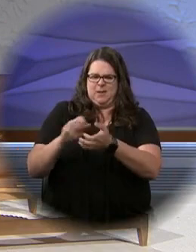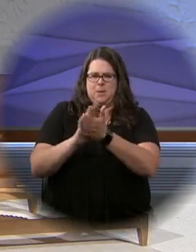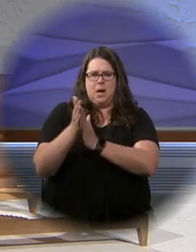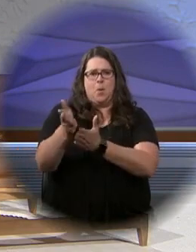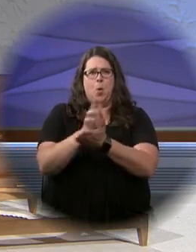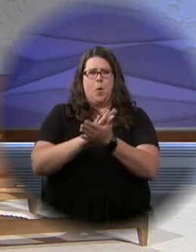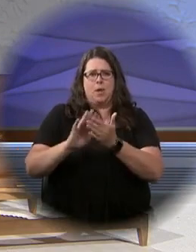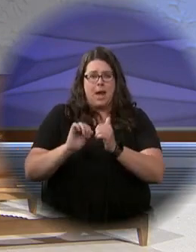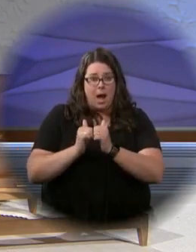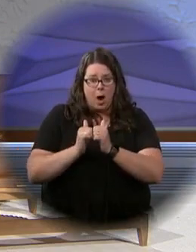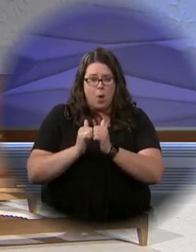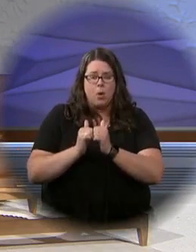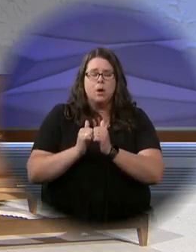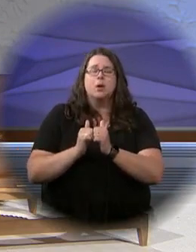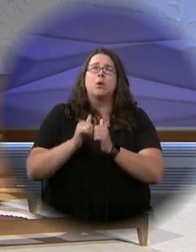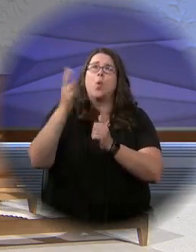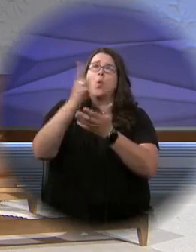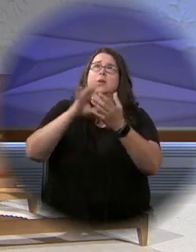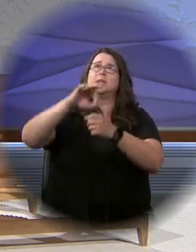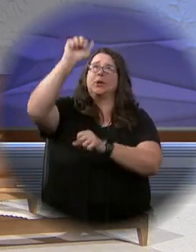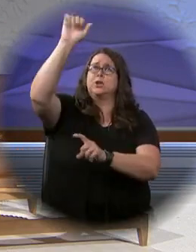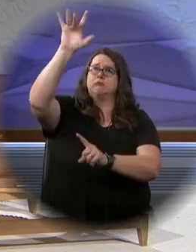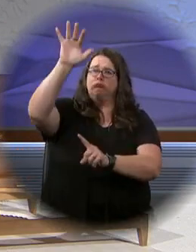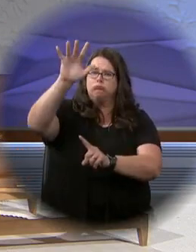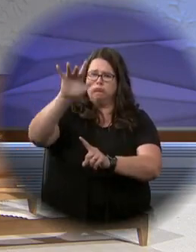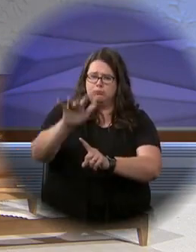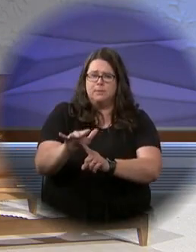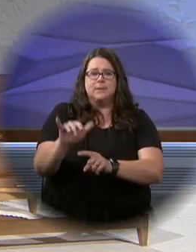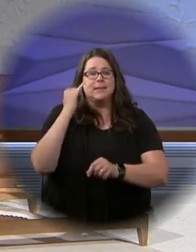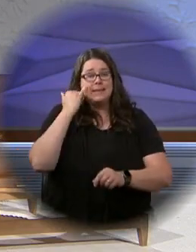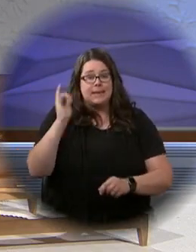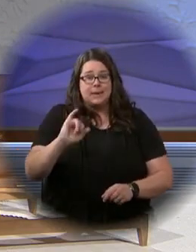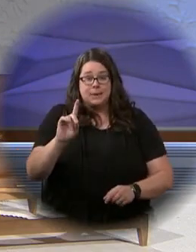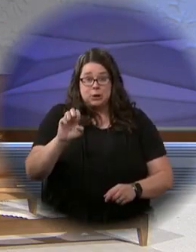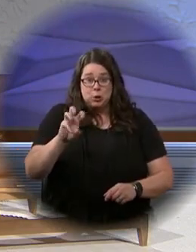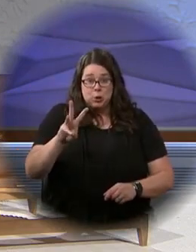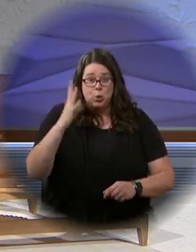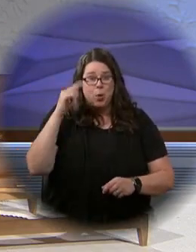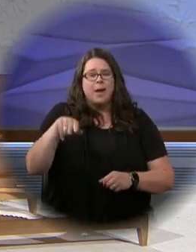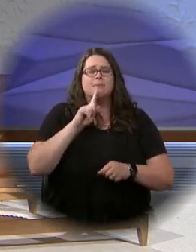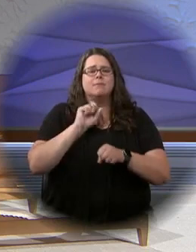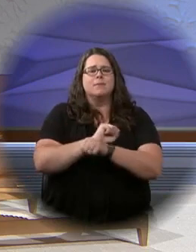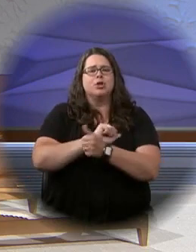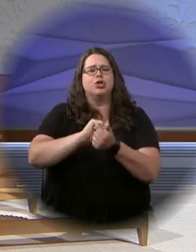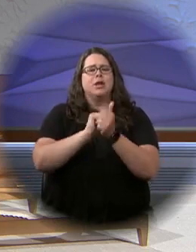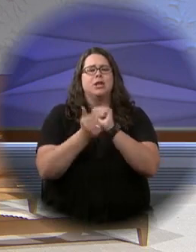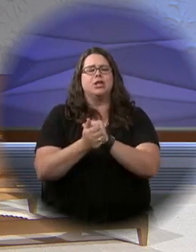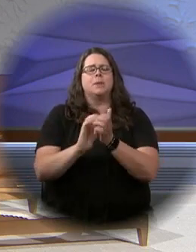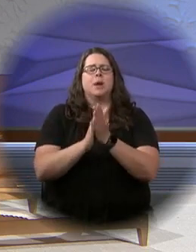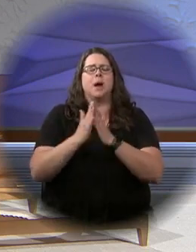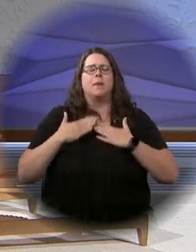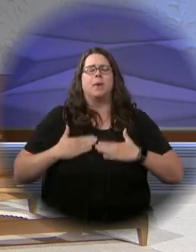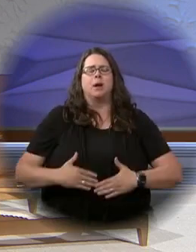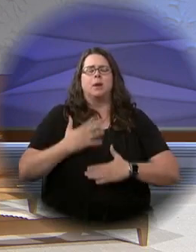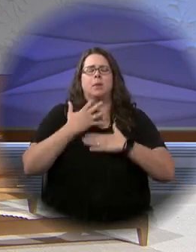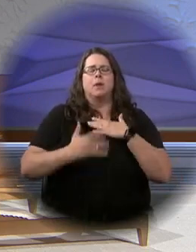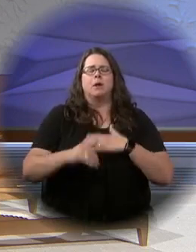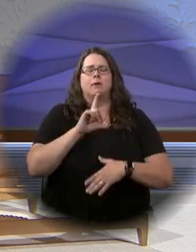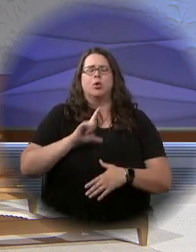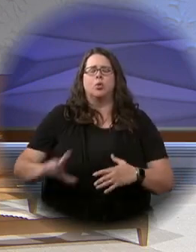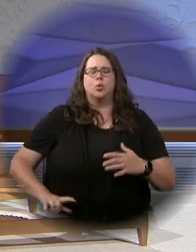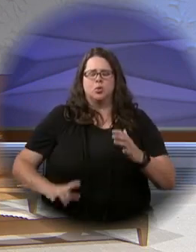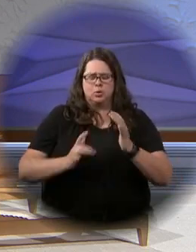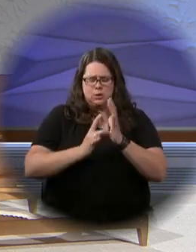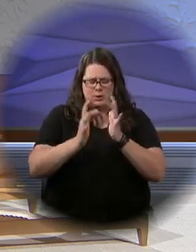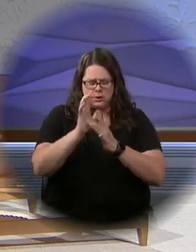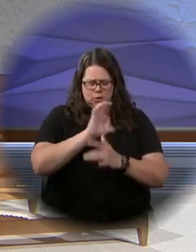therefore these gifts, we pray, by sending down your spirits upon them like the dewfall, so that they may become for us the body and blood of our